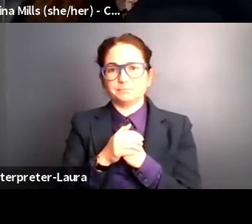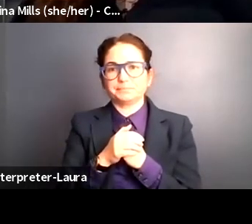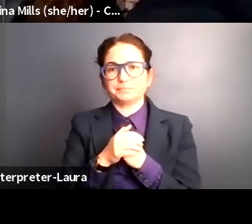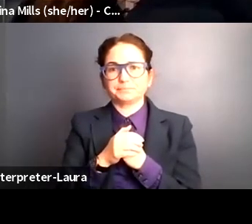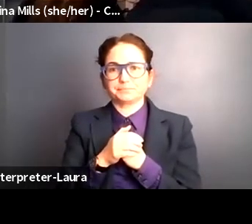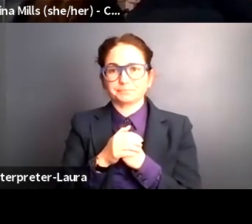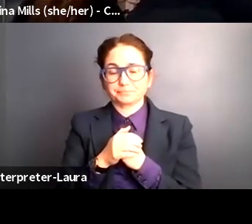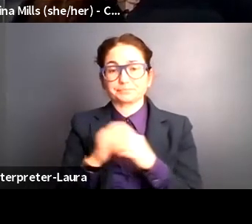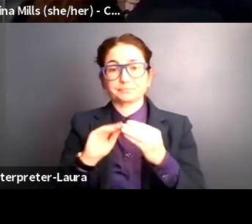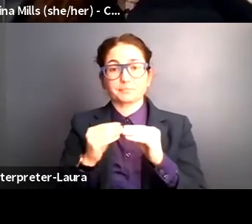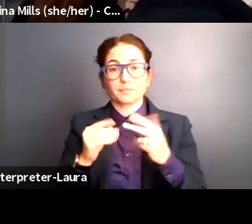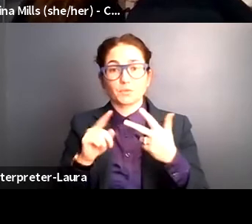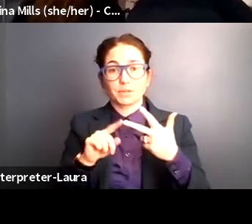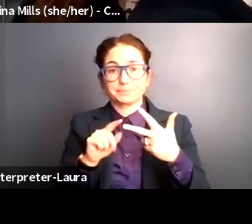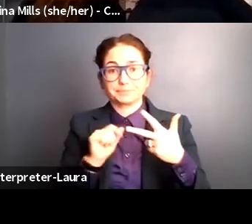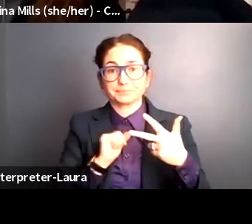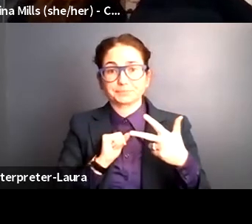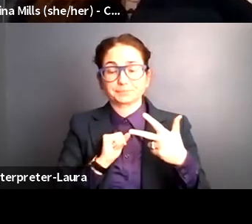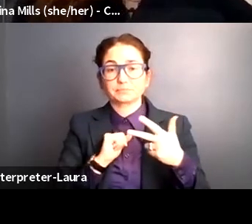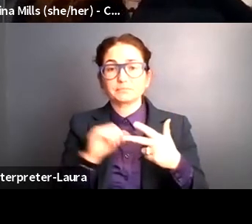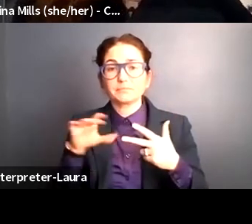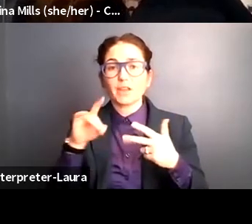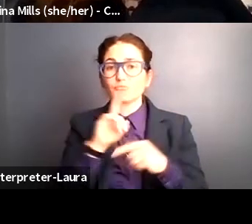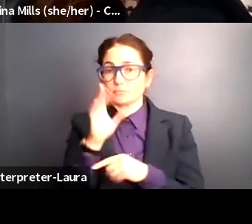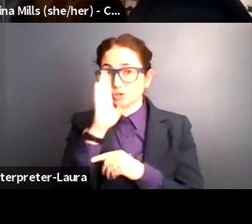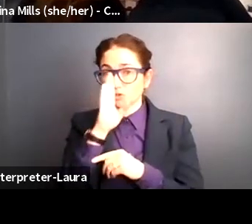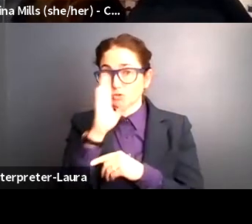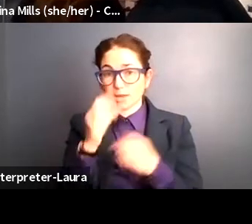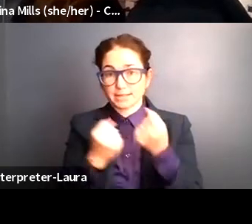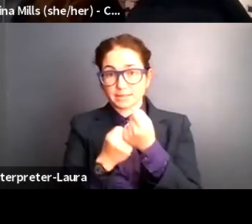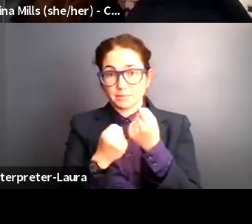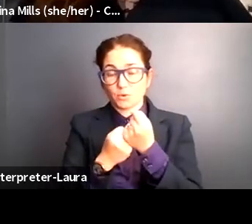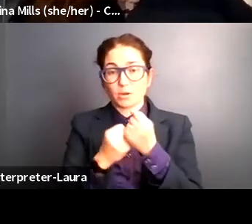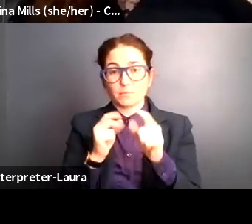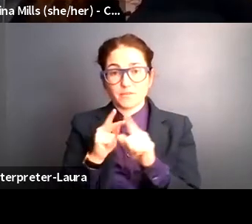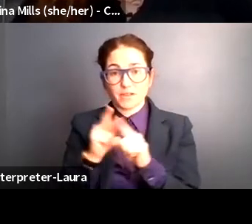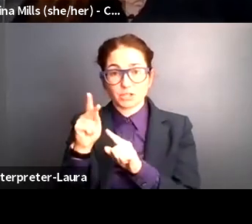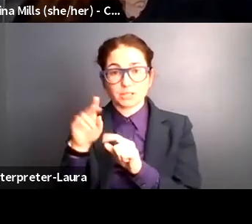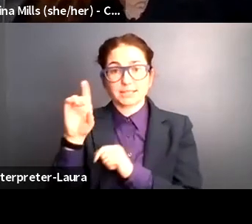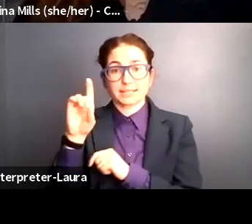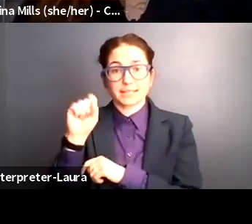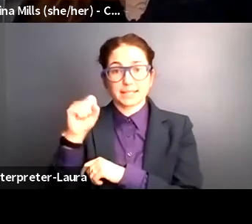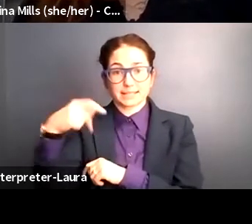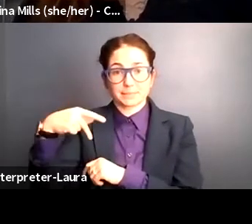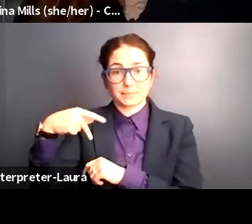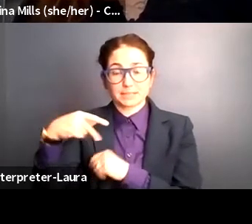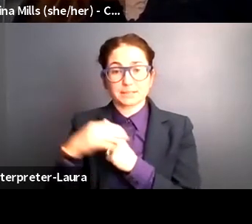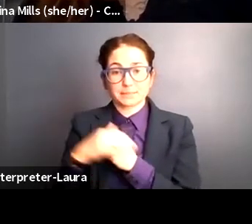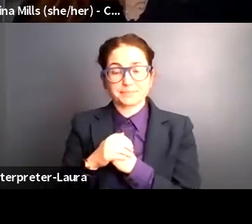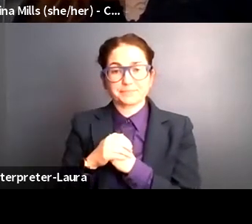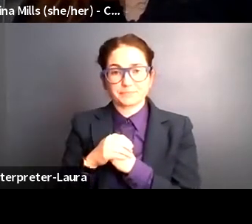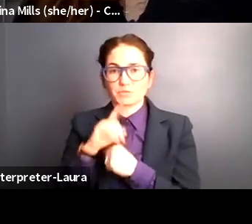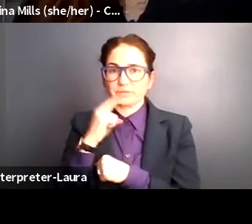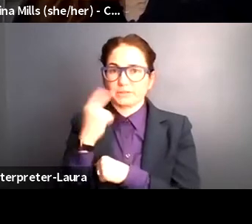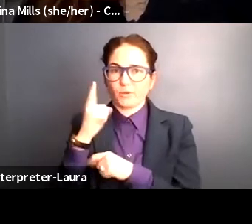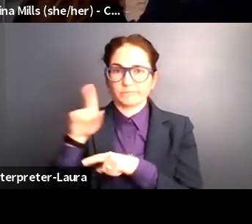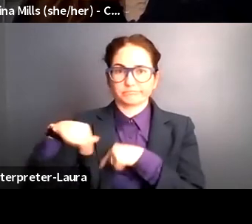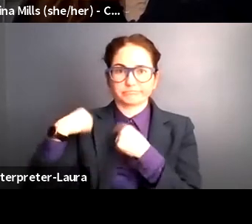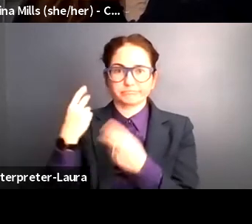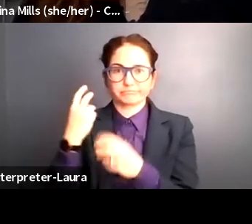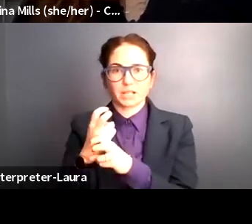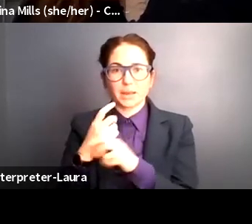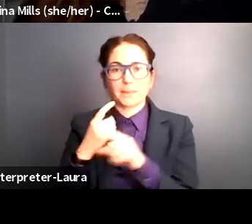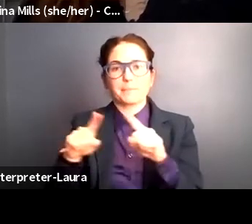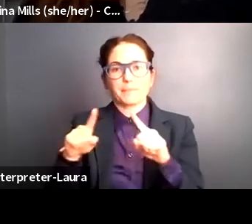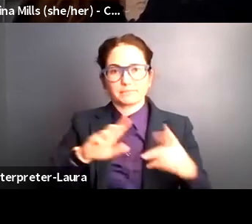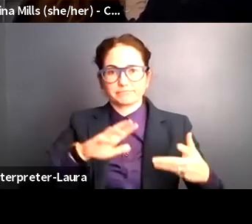Number three, finding direct support professionals, DSPs for short, has always been hard but the pandemic has